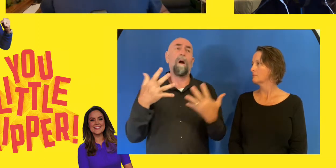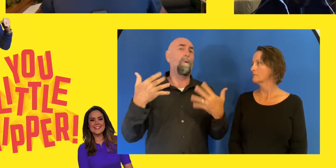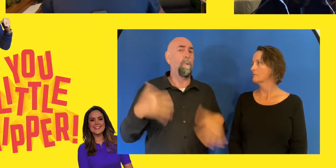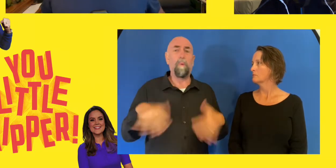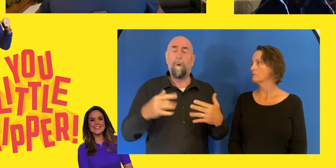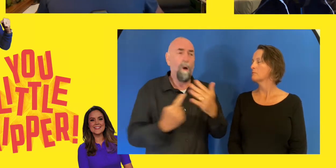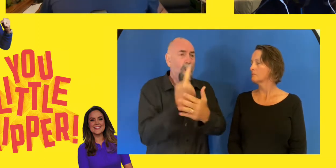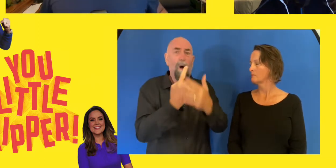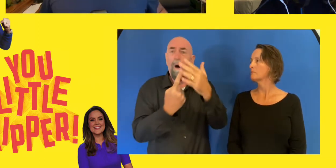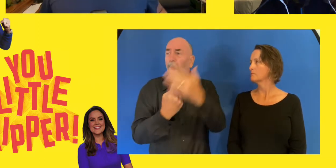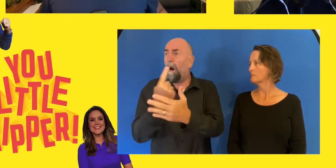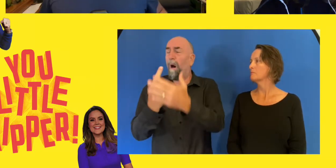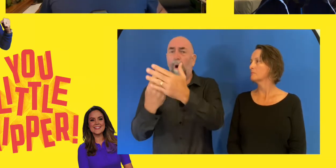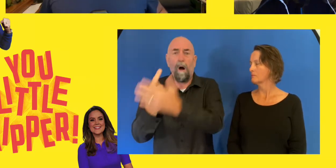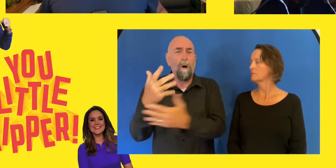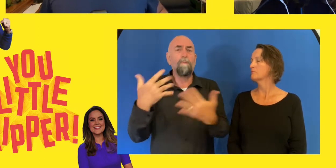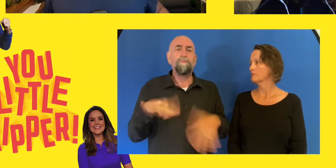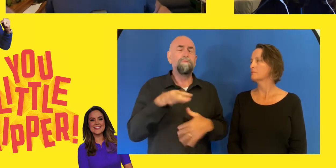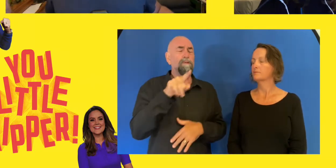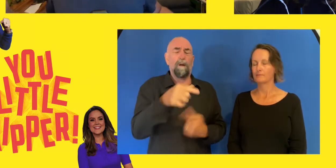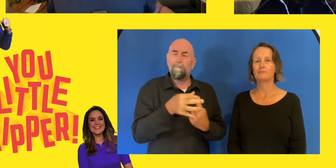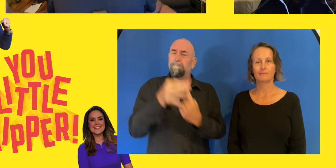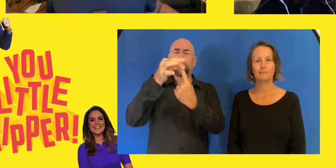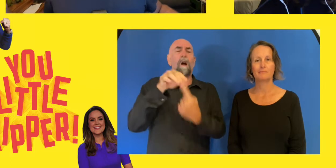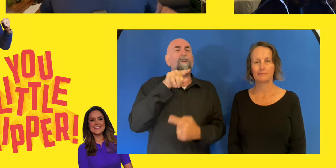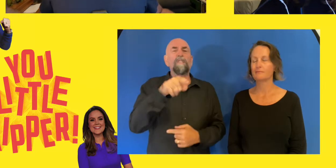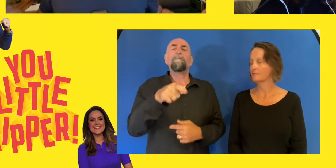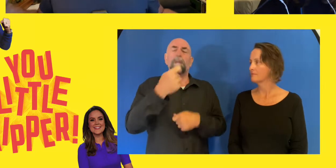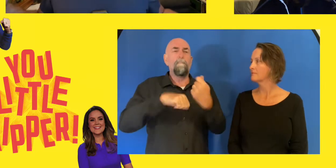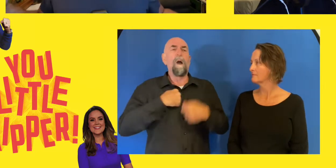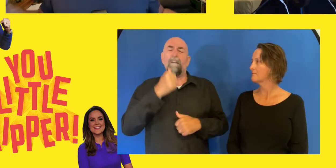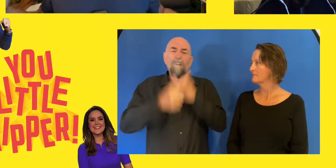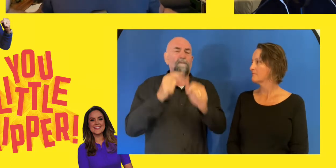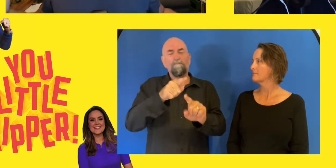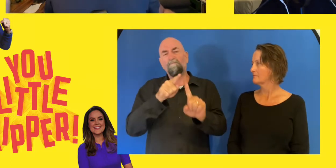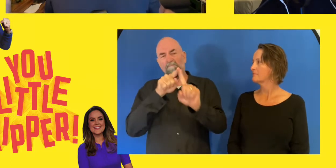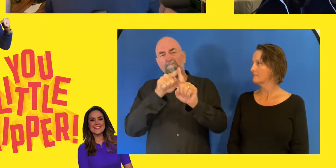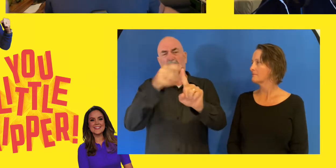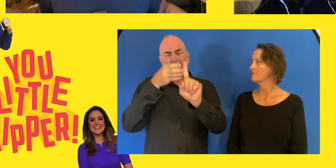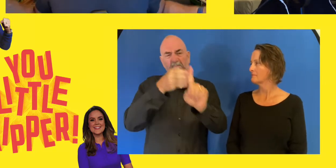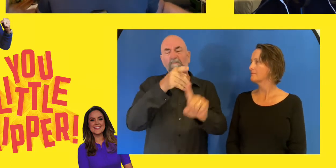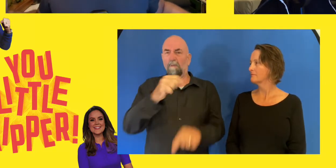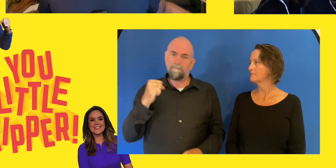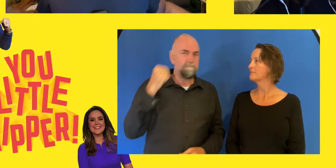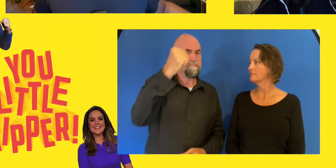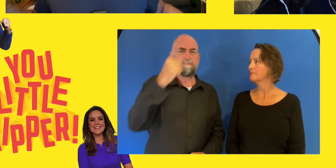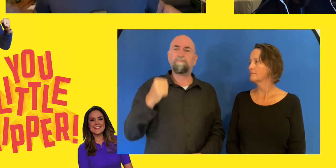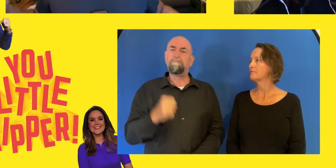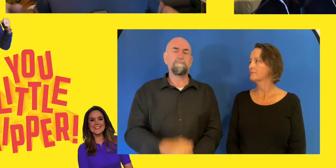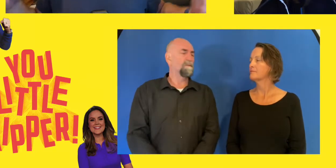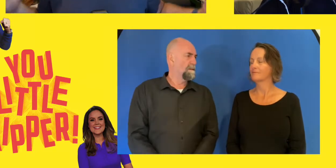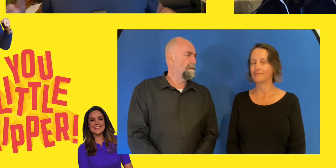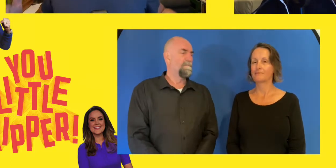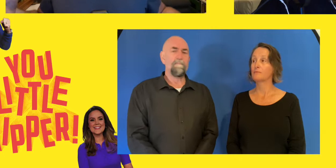you little ripper moment. And was your best of the rest? Oksana Masters. We may not have got her on the show. Well, we haven't got her